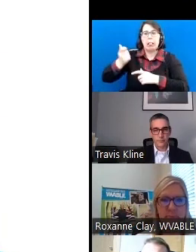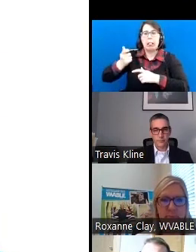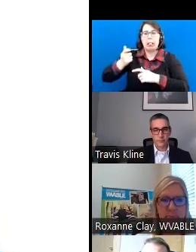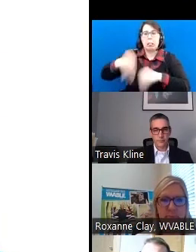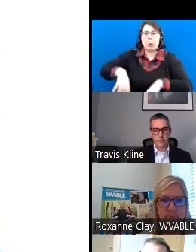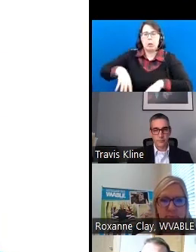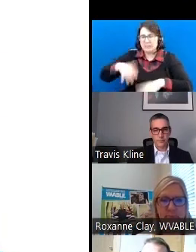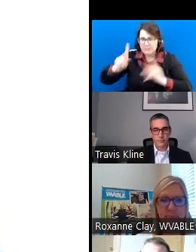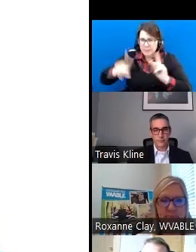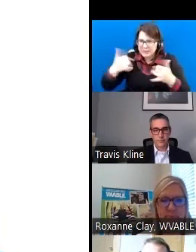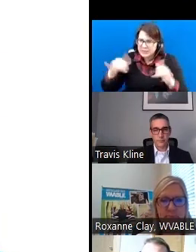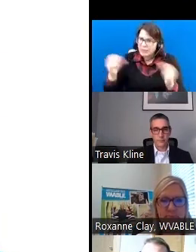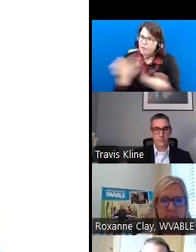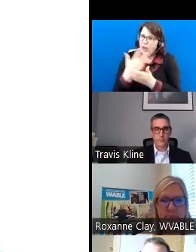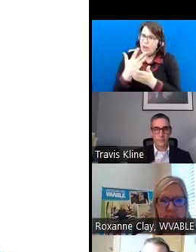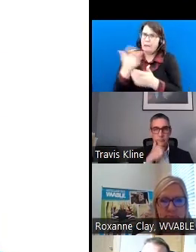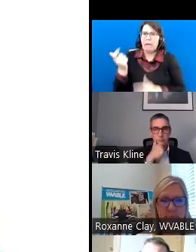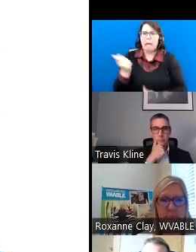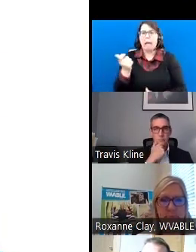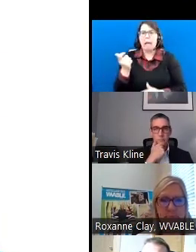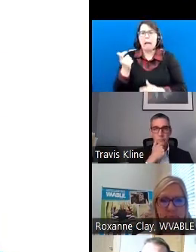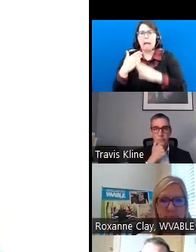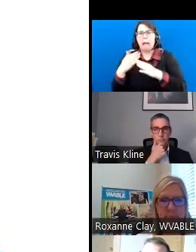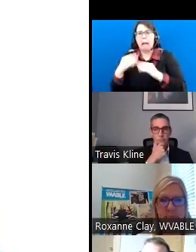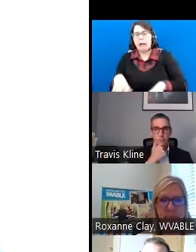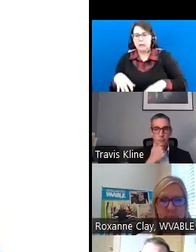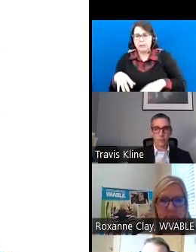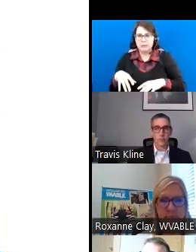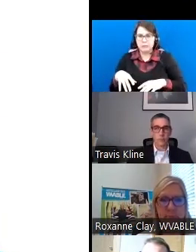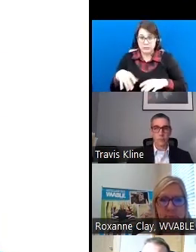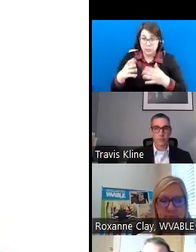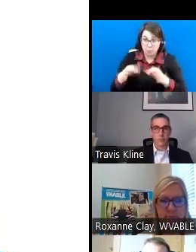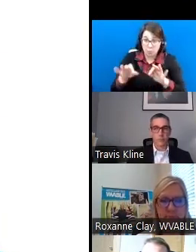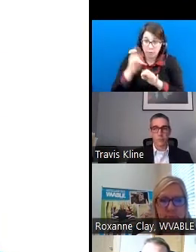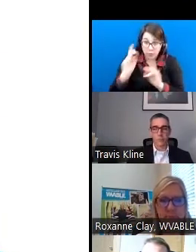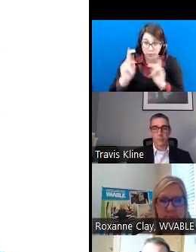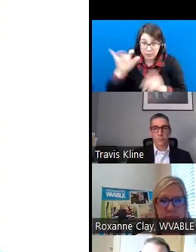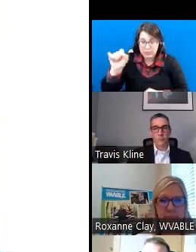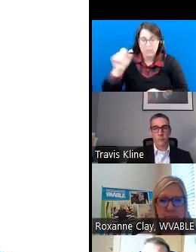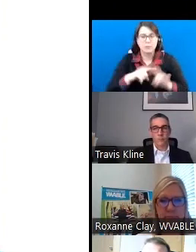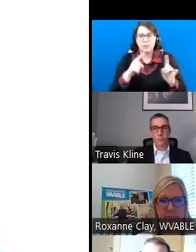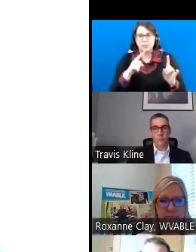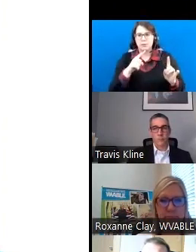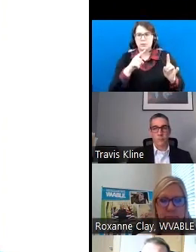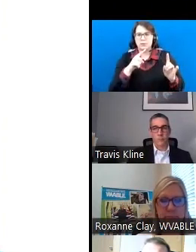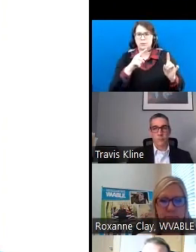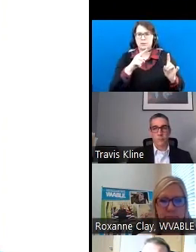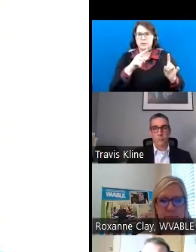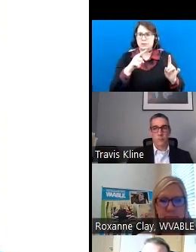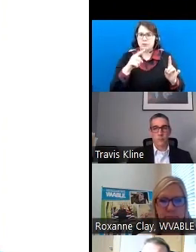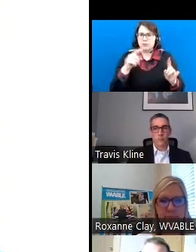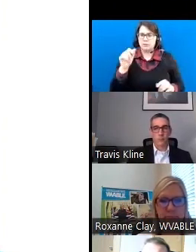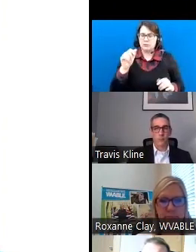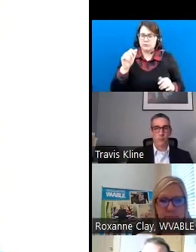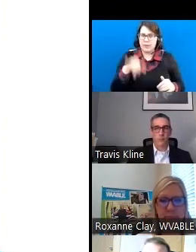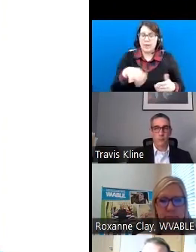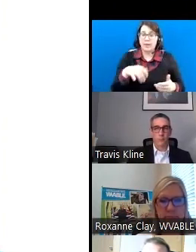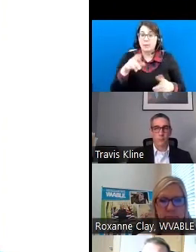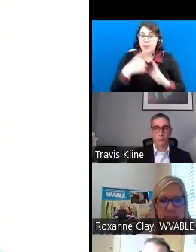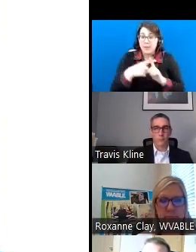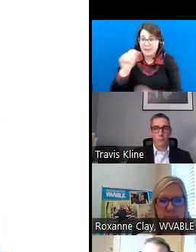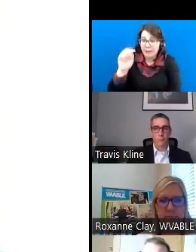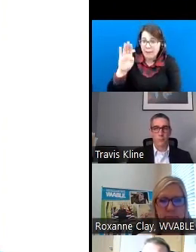have that they're going to lose benefits that are so critical to people. The ABLE program,